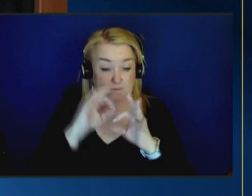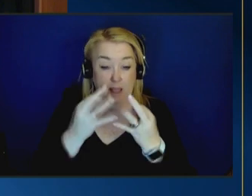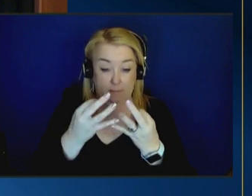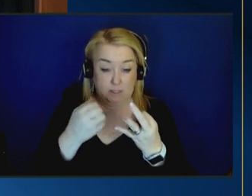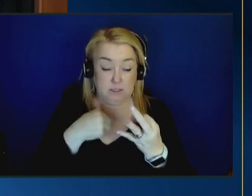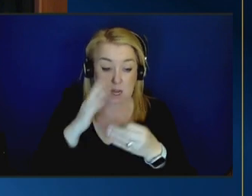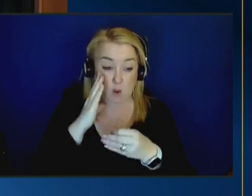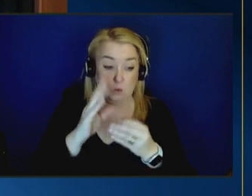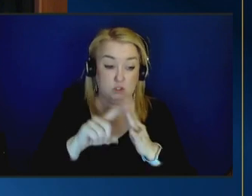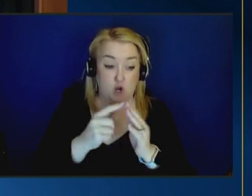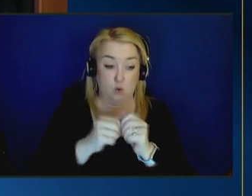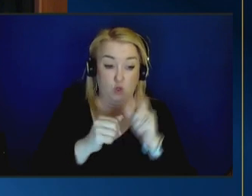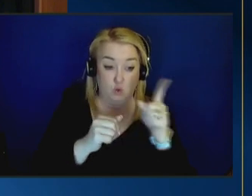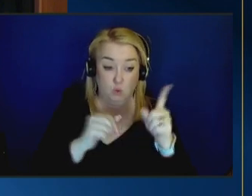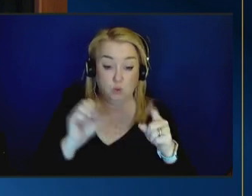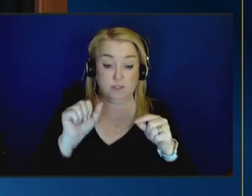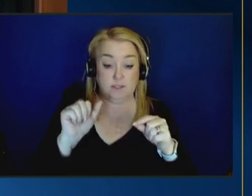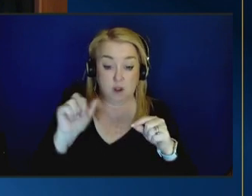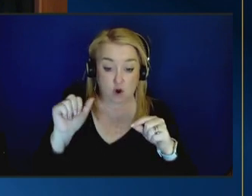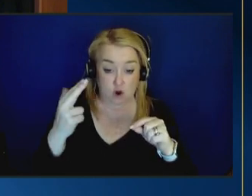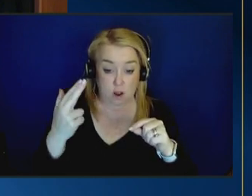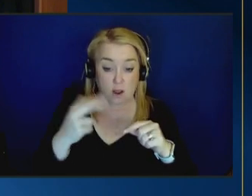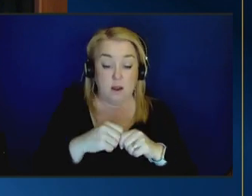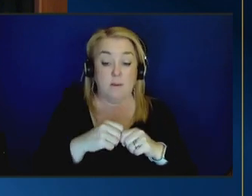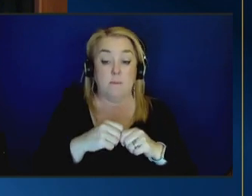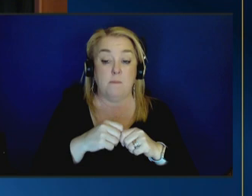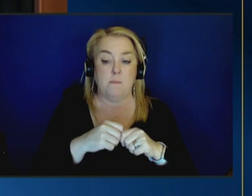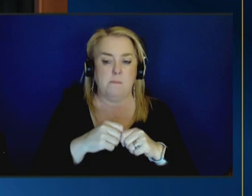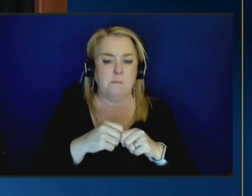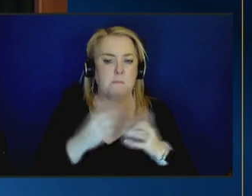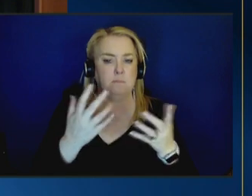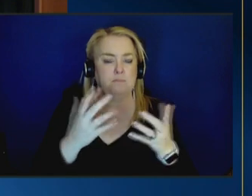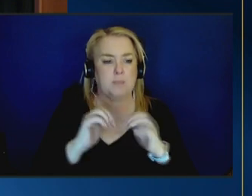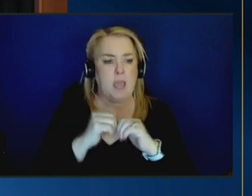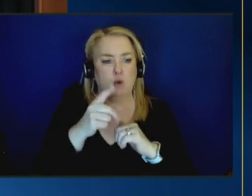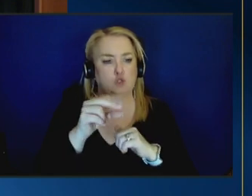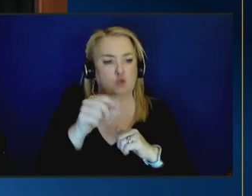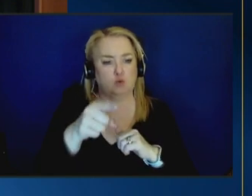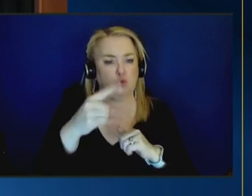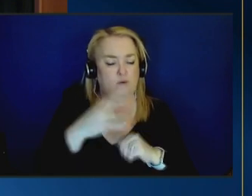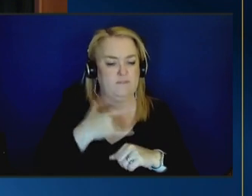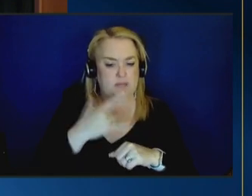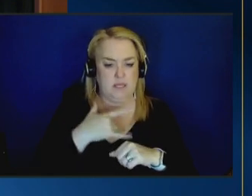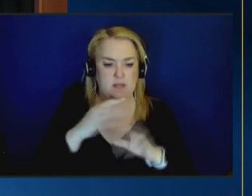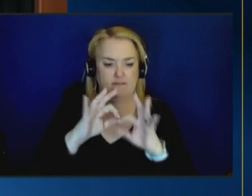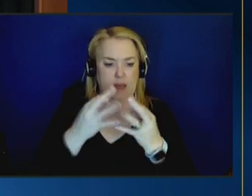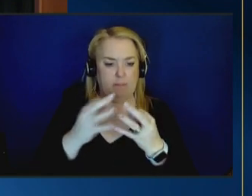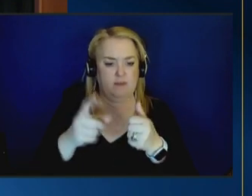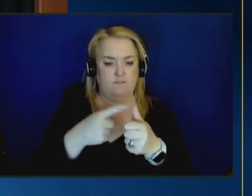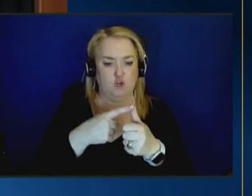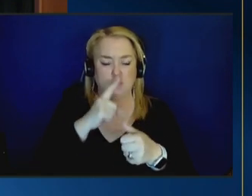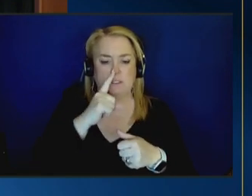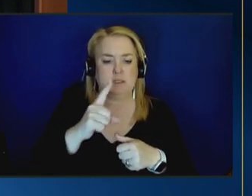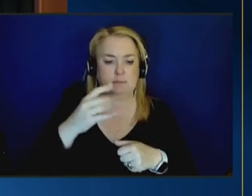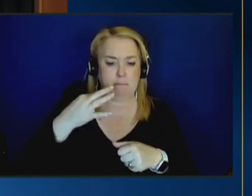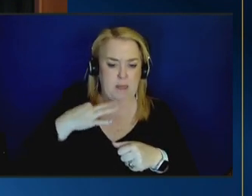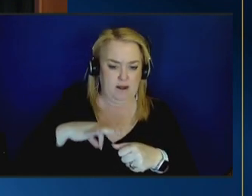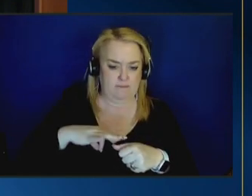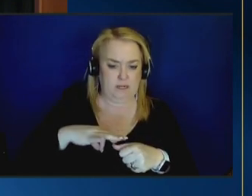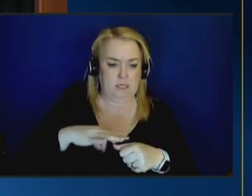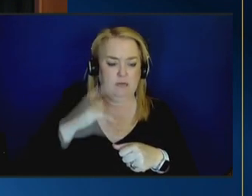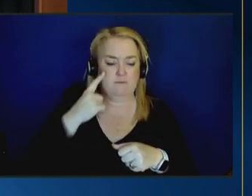you sarah um but what are your thoughts on how family first has benefited um native american